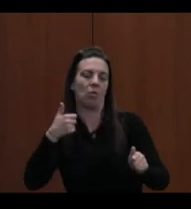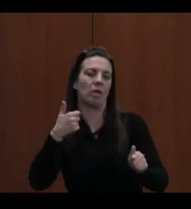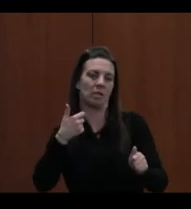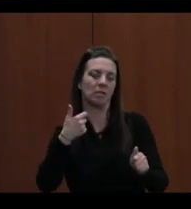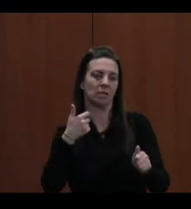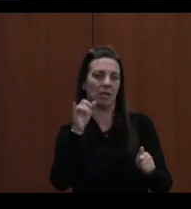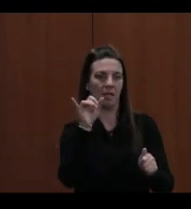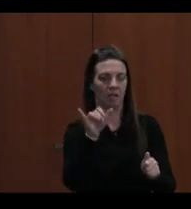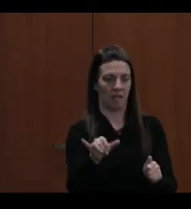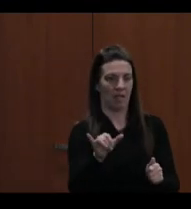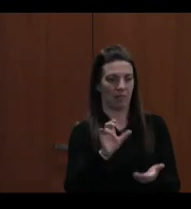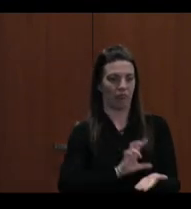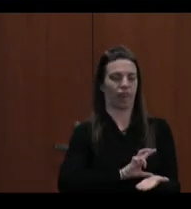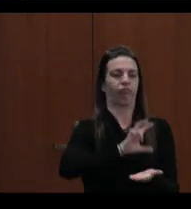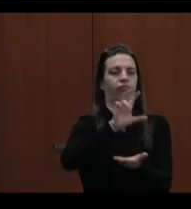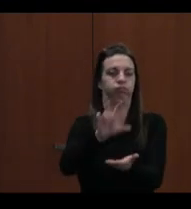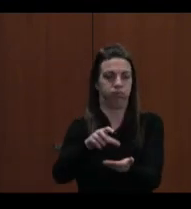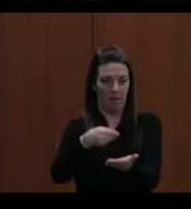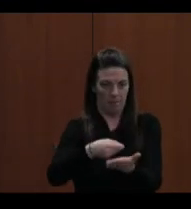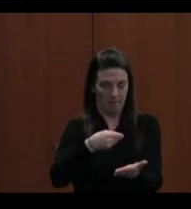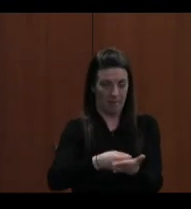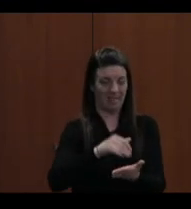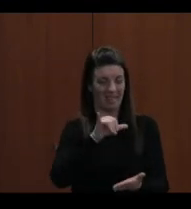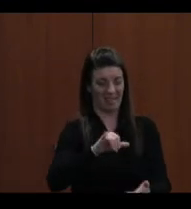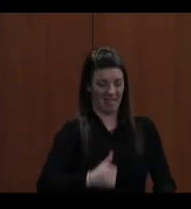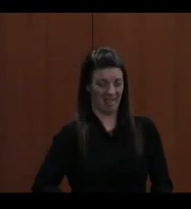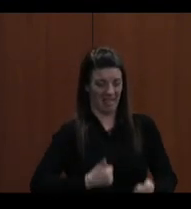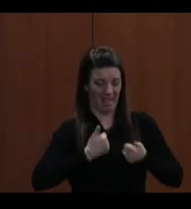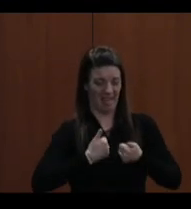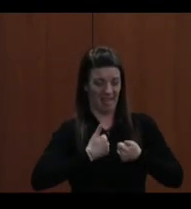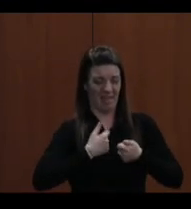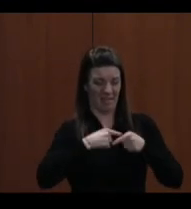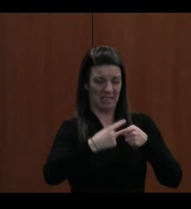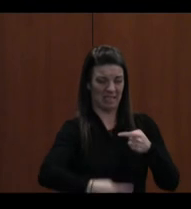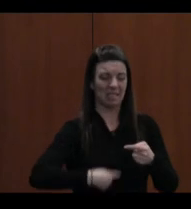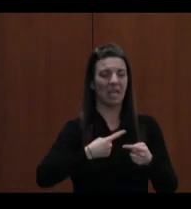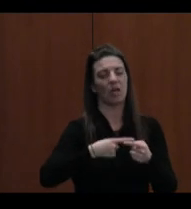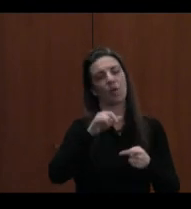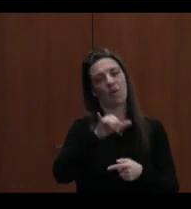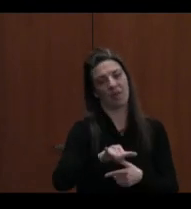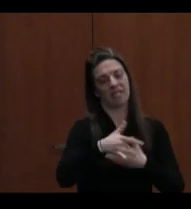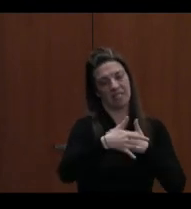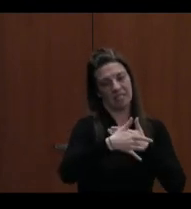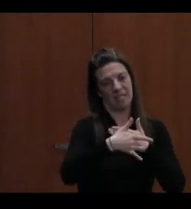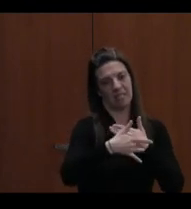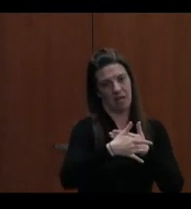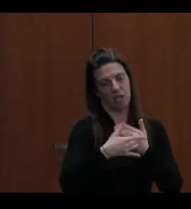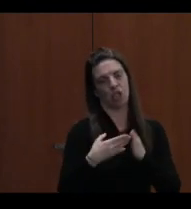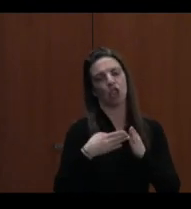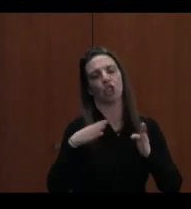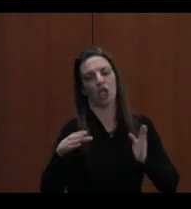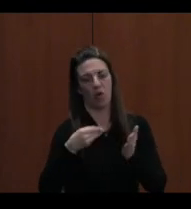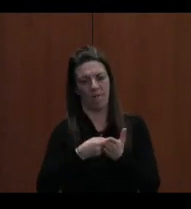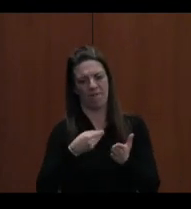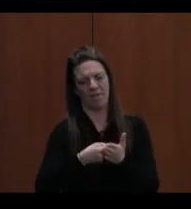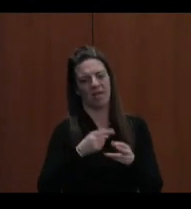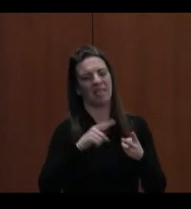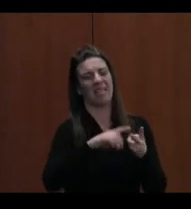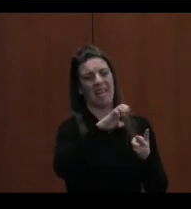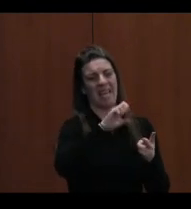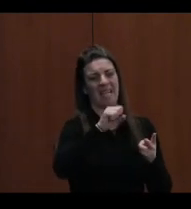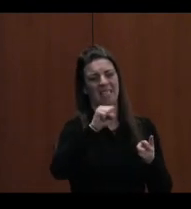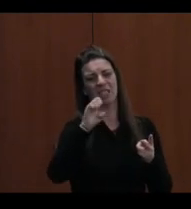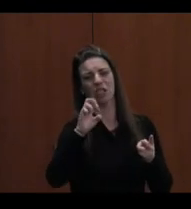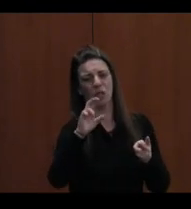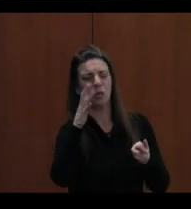Strategic Technology Lifecycle Management, it exists in the Technology General Fund today and in ESSER will be used as a